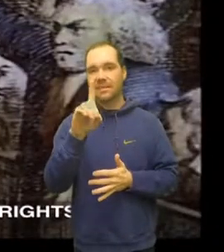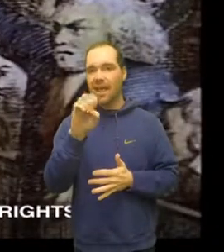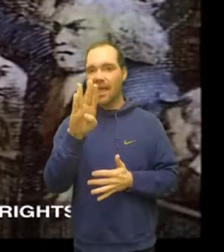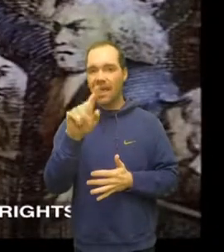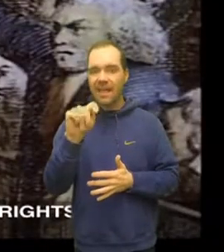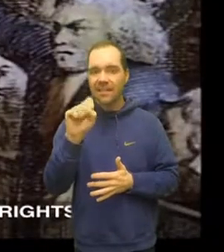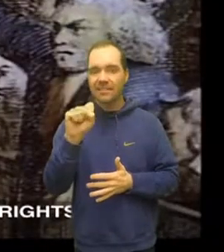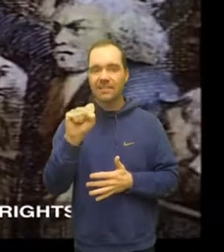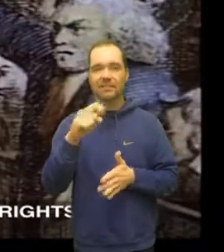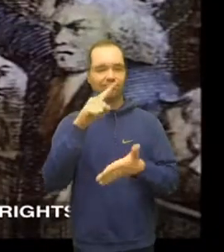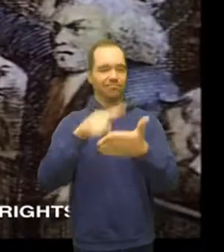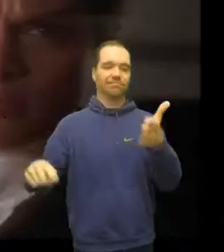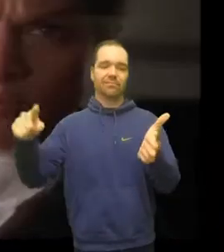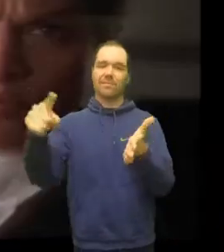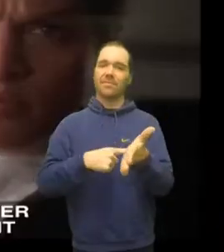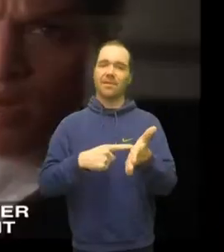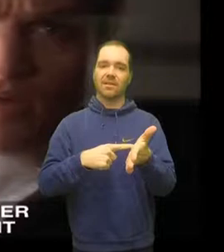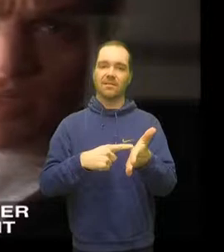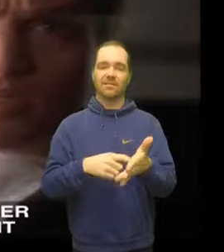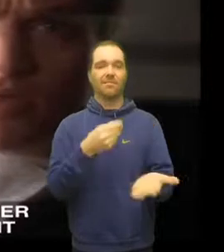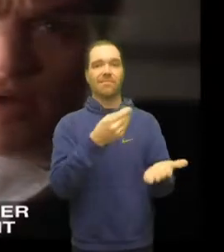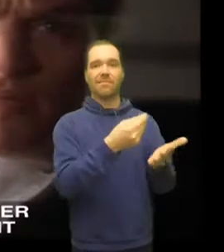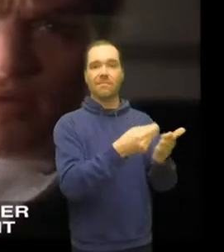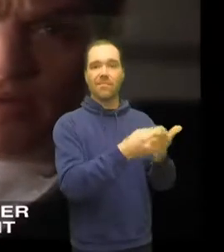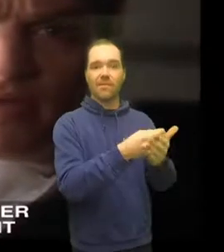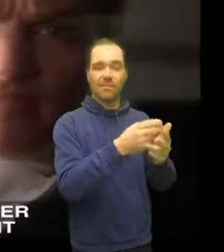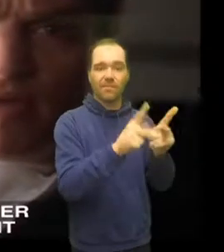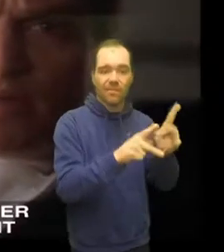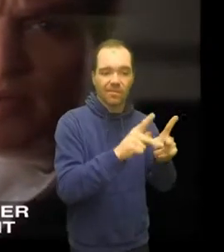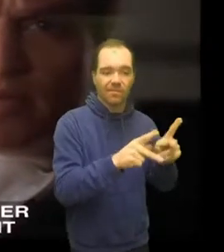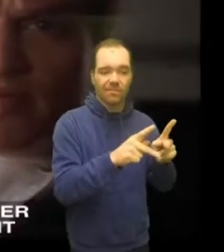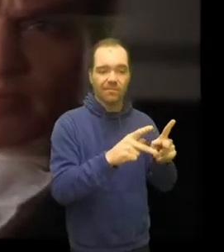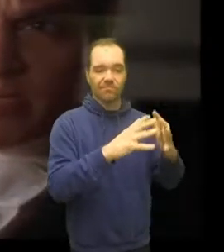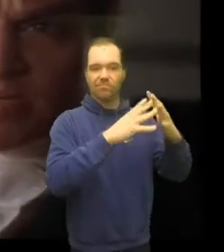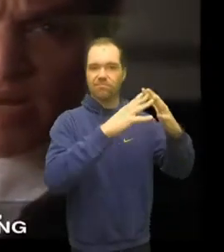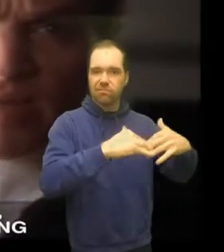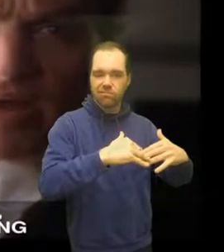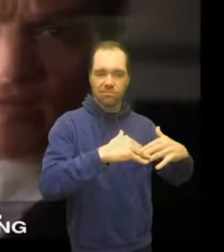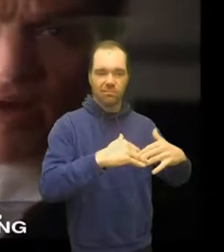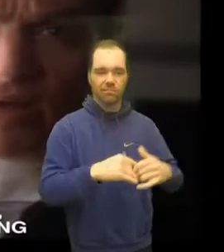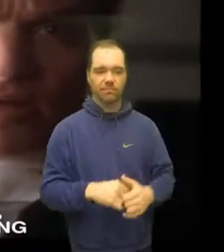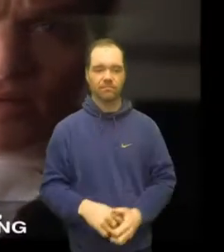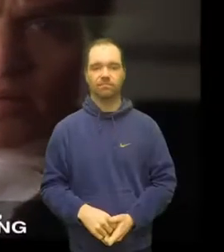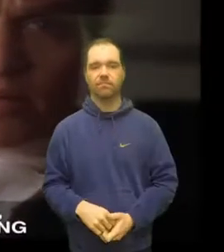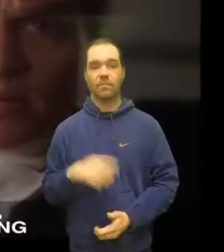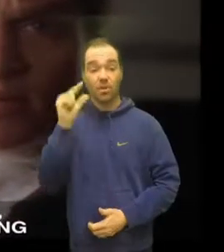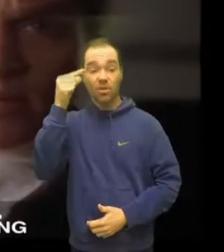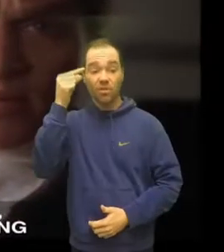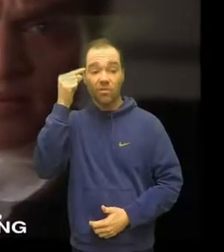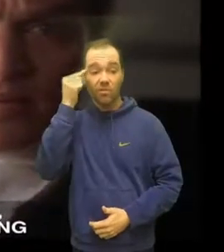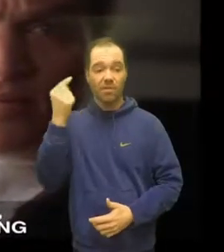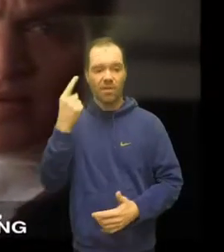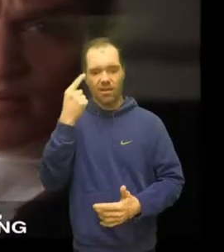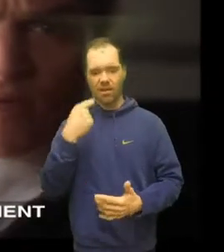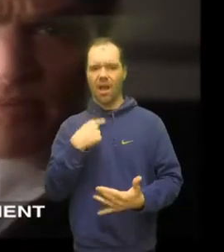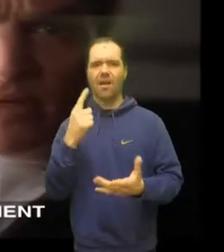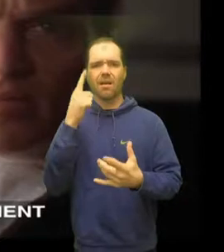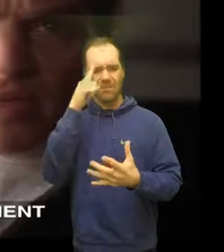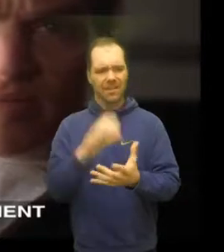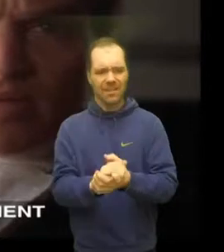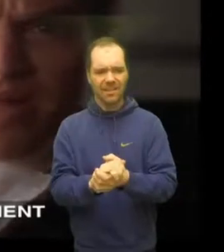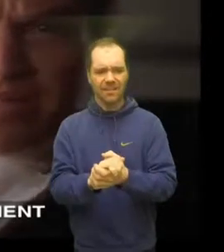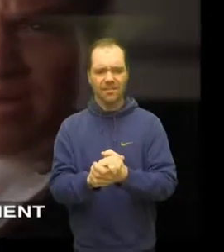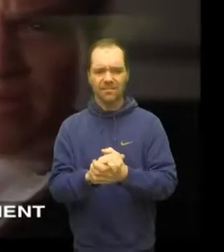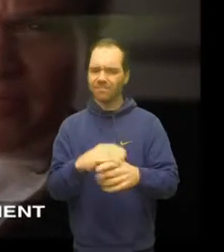rights of the creditors I was a stronger believer in popular government as any man in America but it is